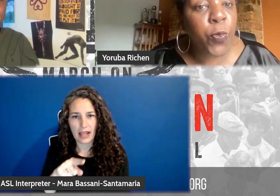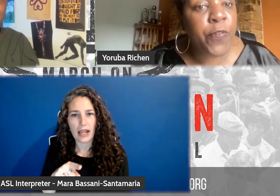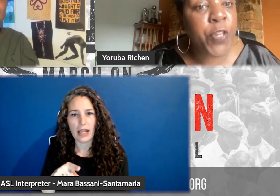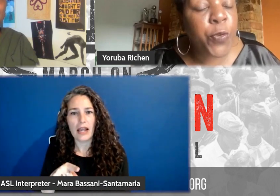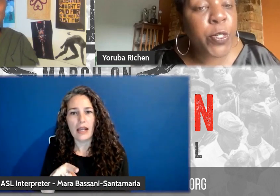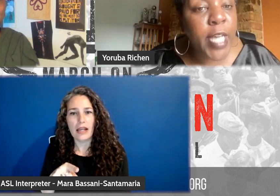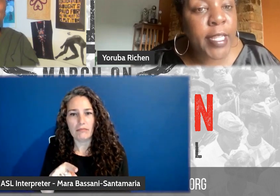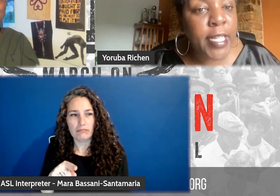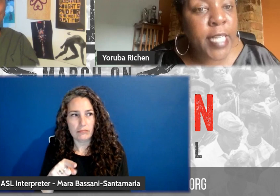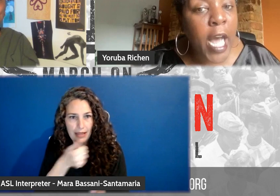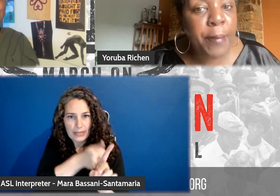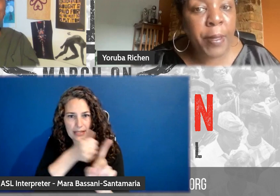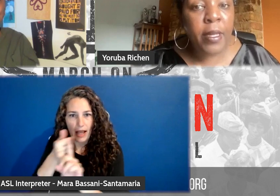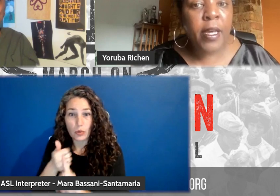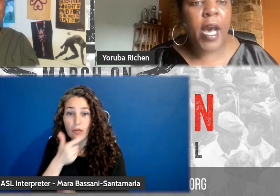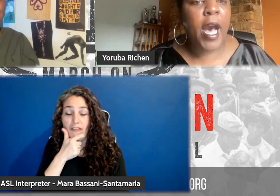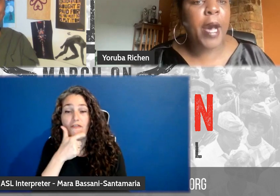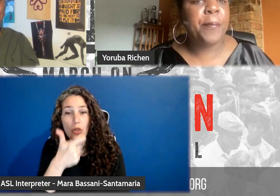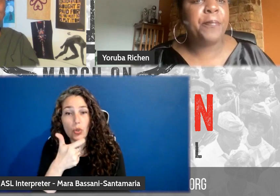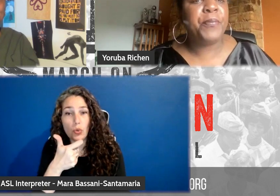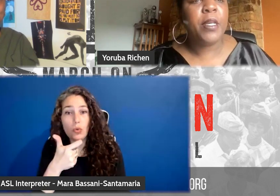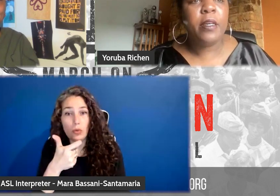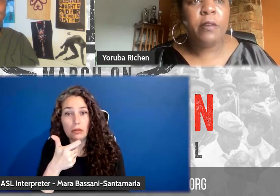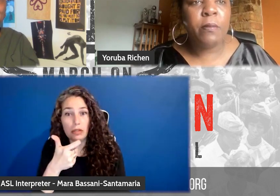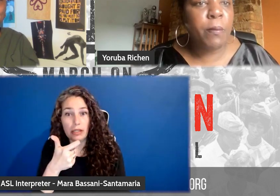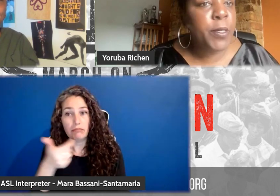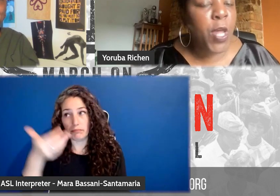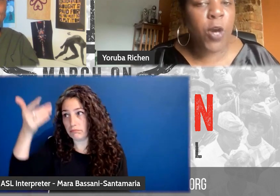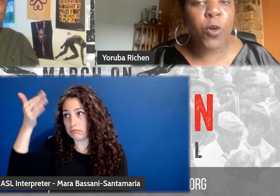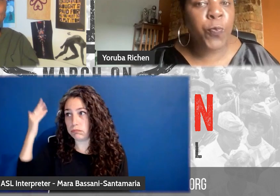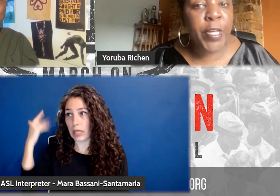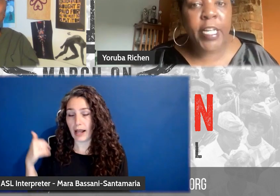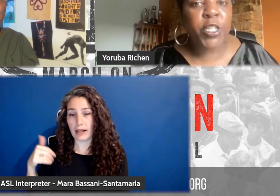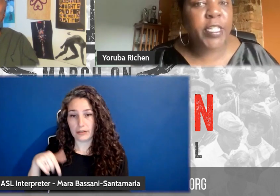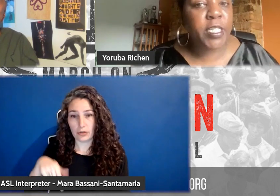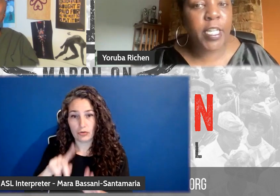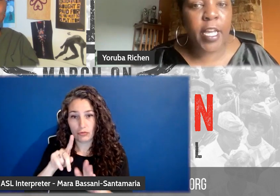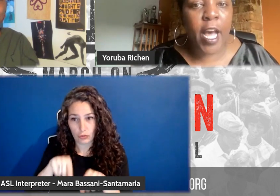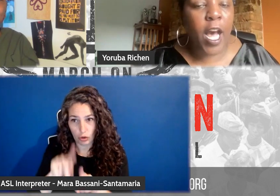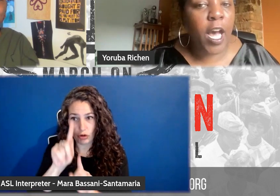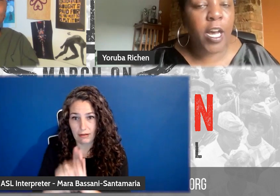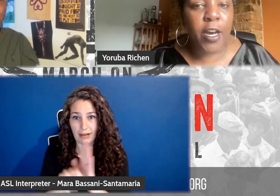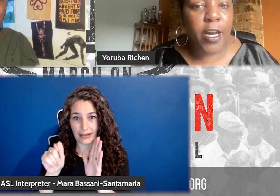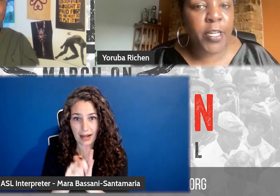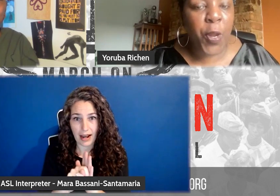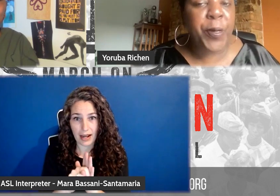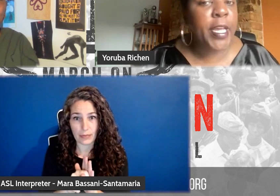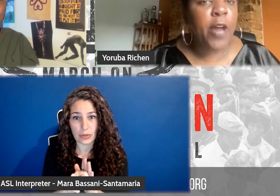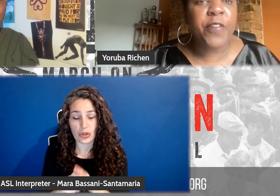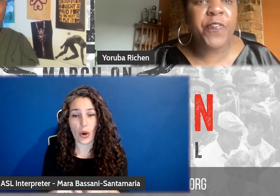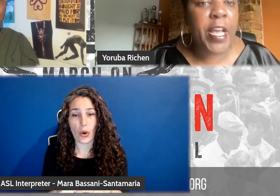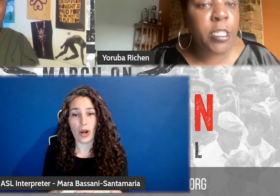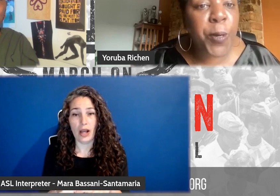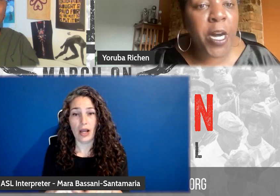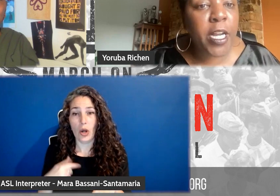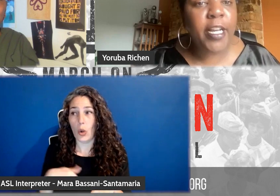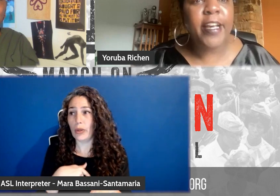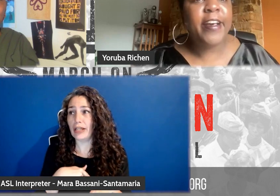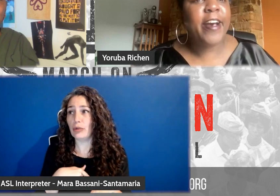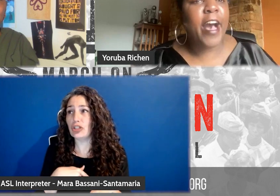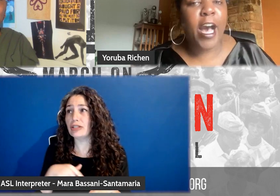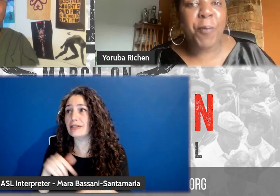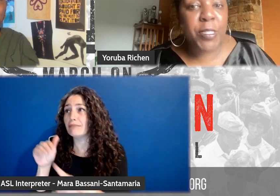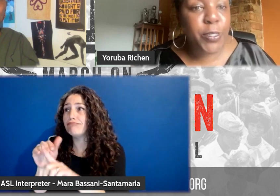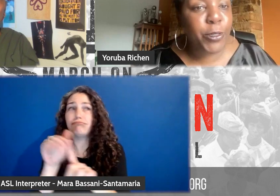who had, you know, who were viewers at that time, you know, really just, you know, putting out on Facebook,